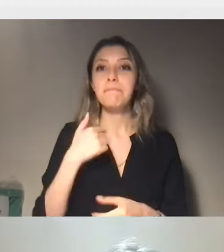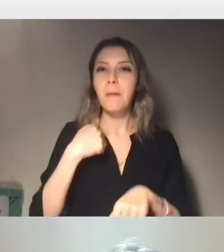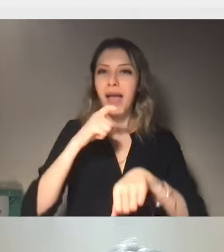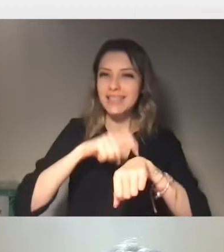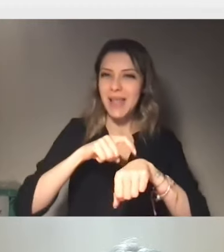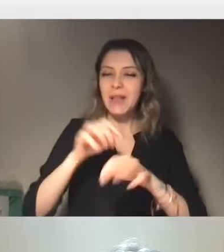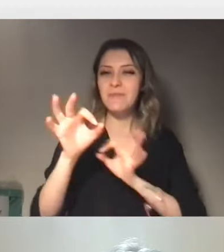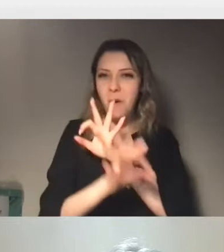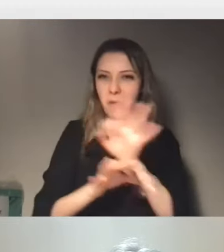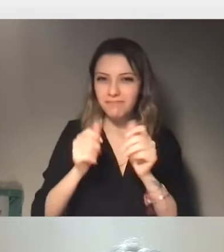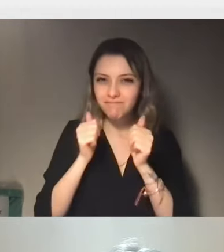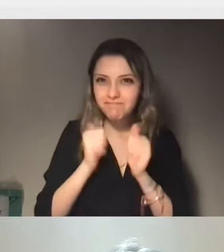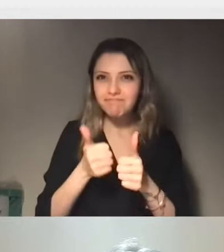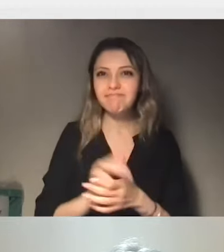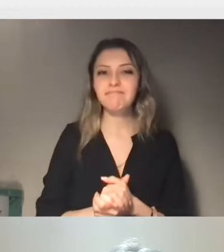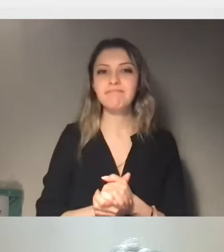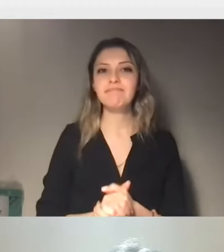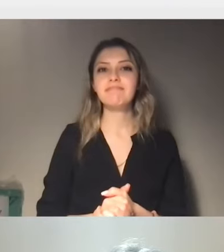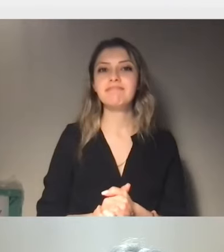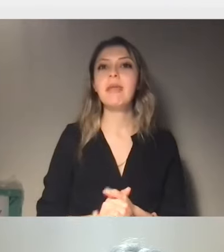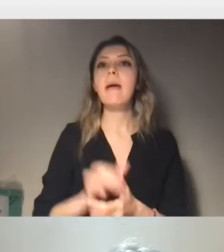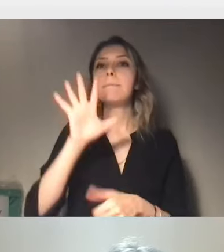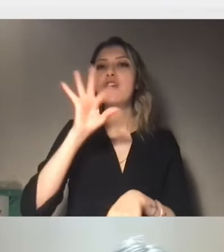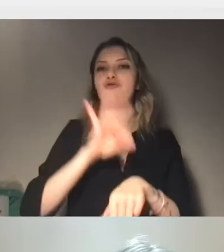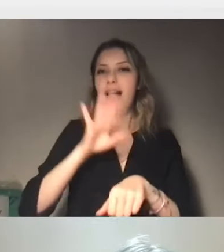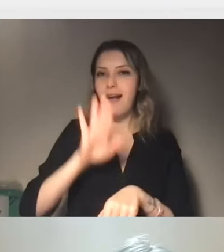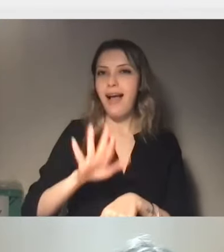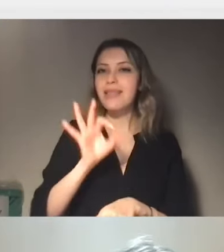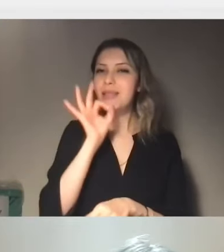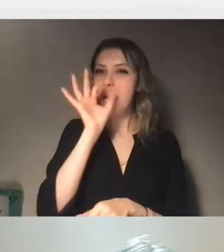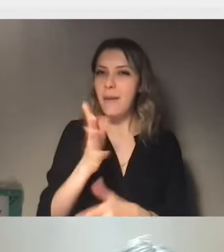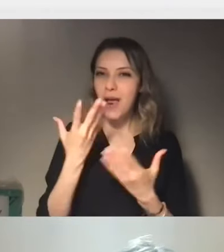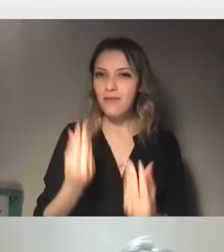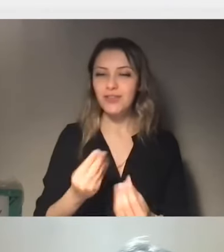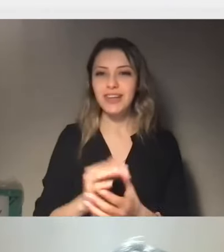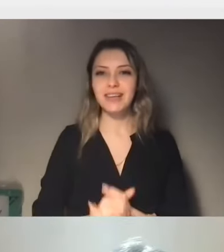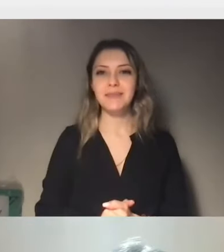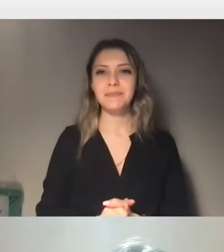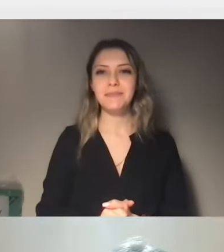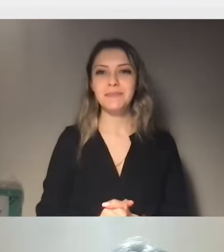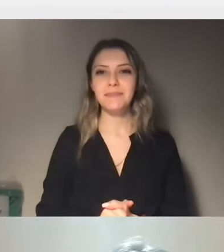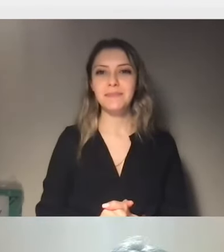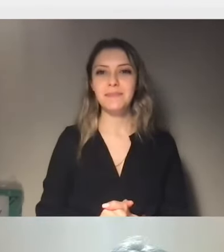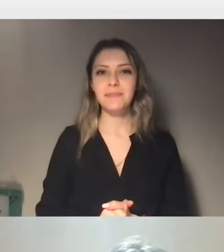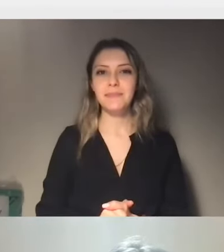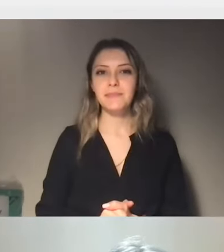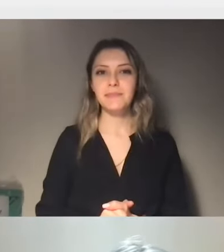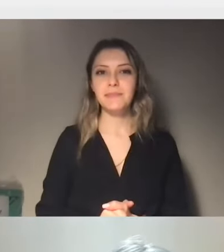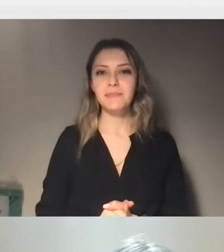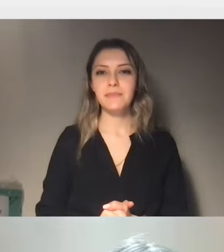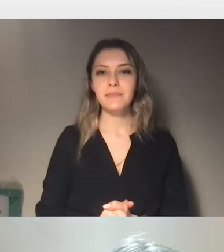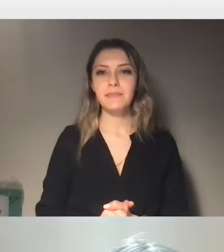when you have five minutes left and I will inform you. you. Thank you.